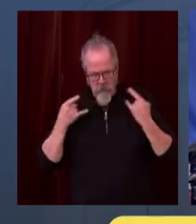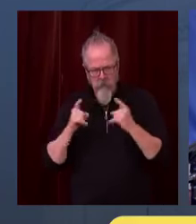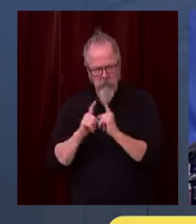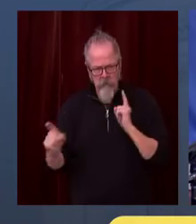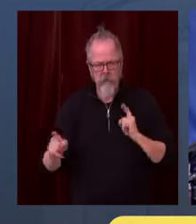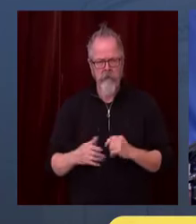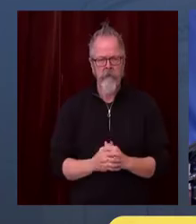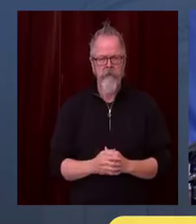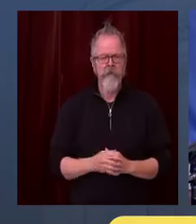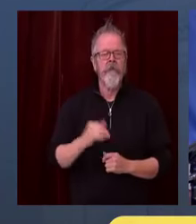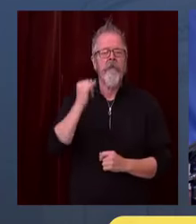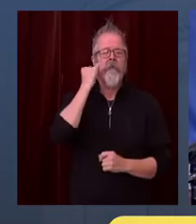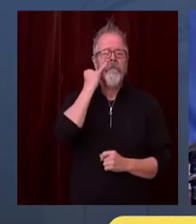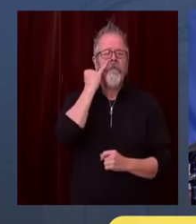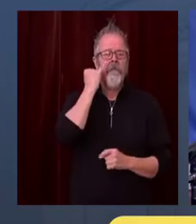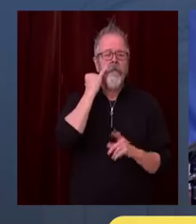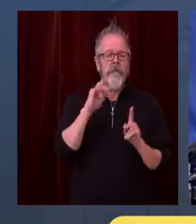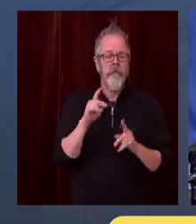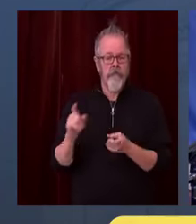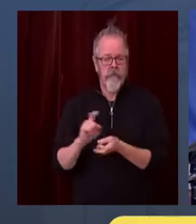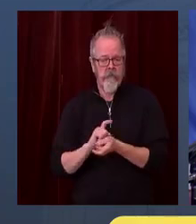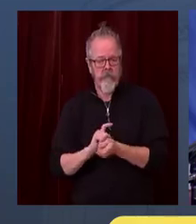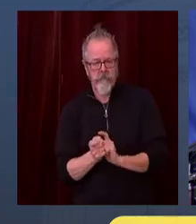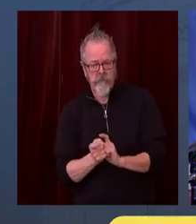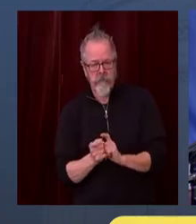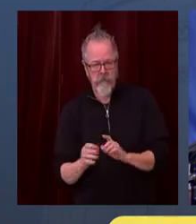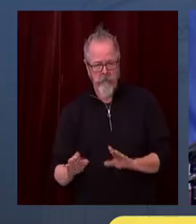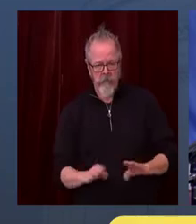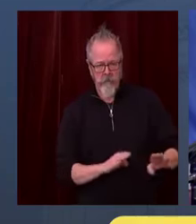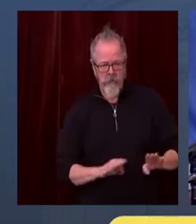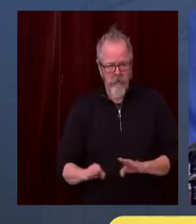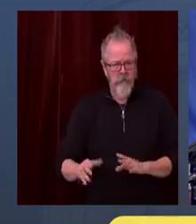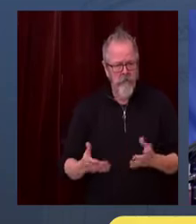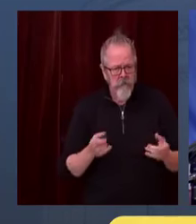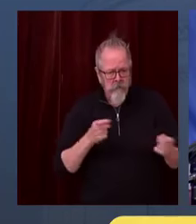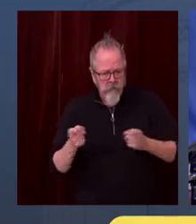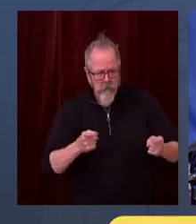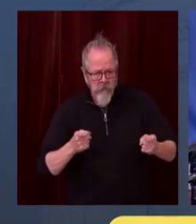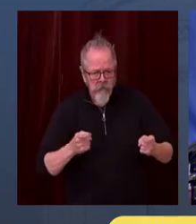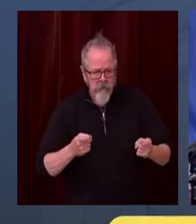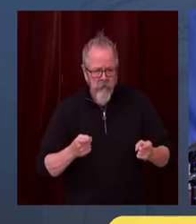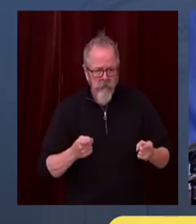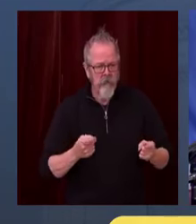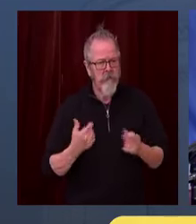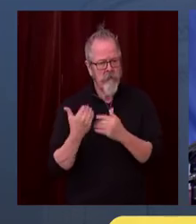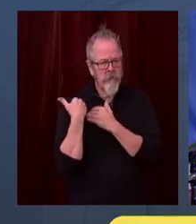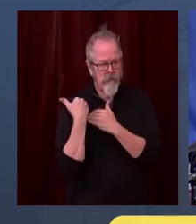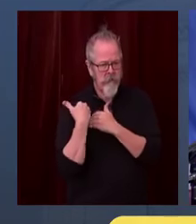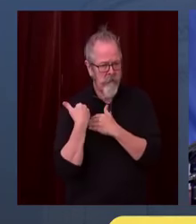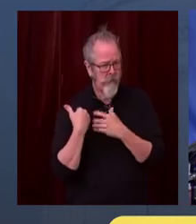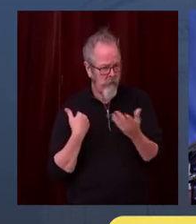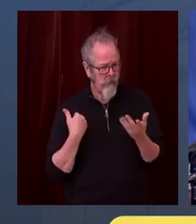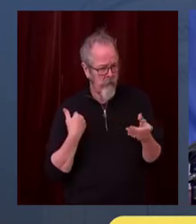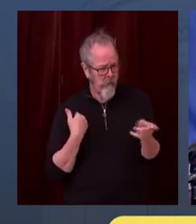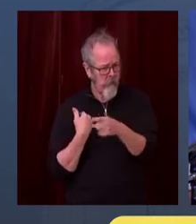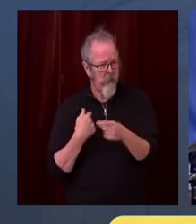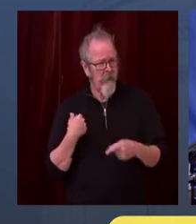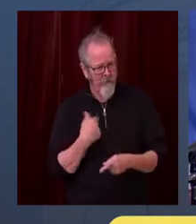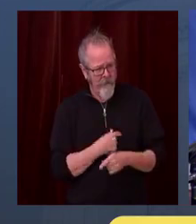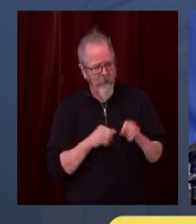This isn't our control. We have a path to health, both economically and physically, if we just take it.